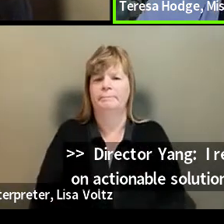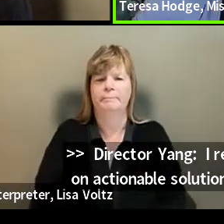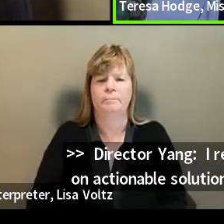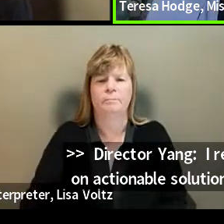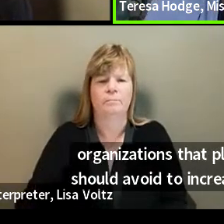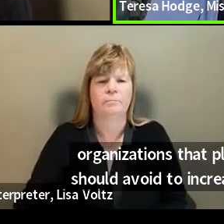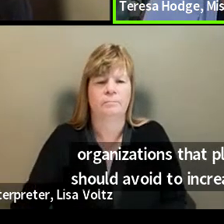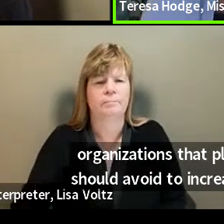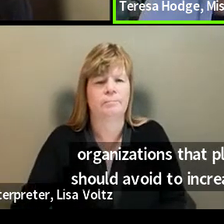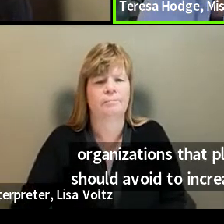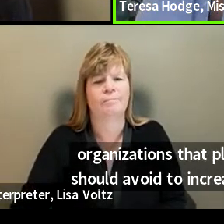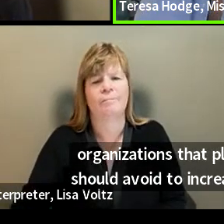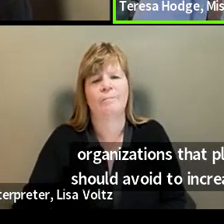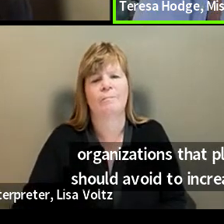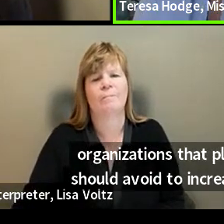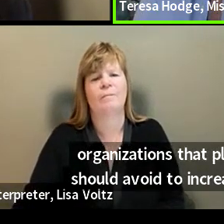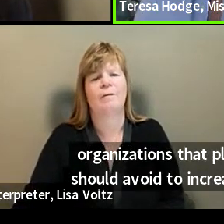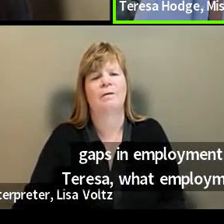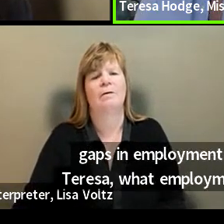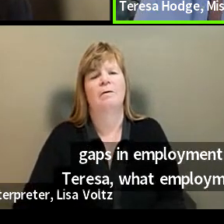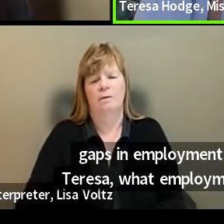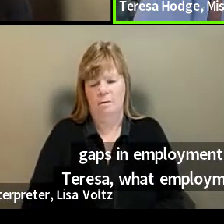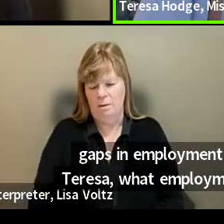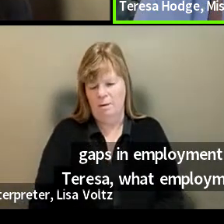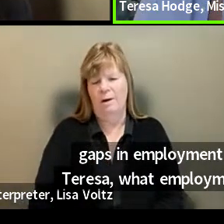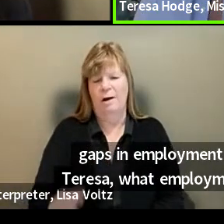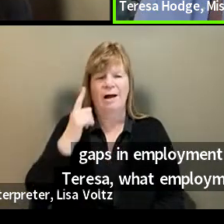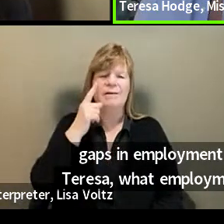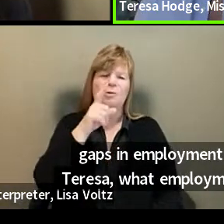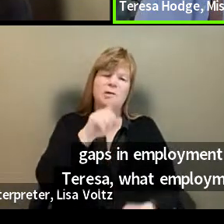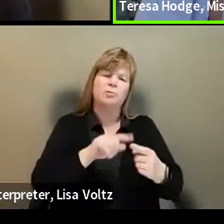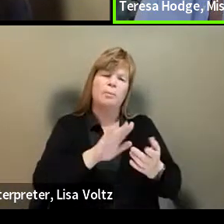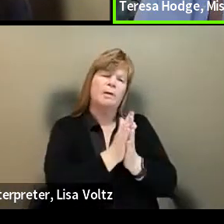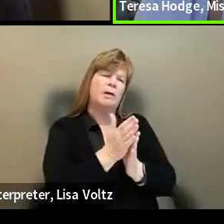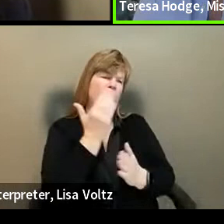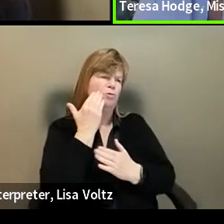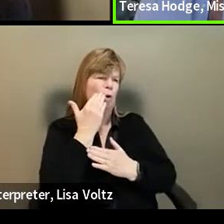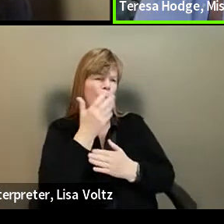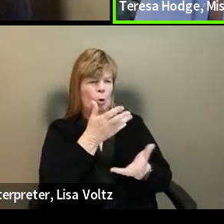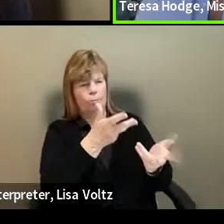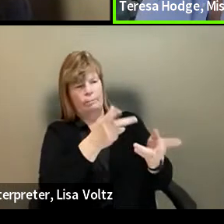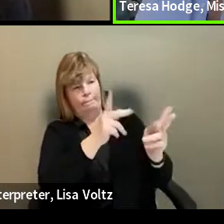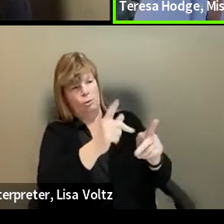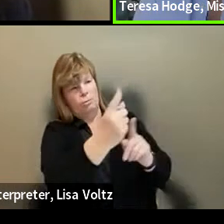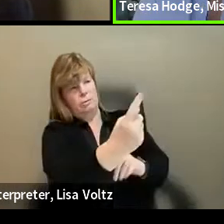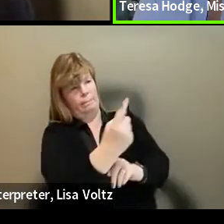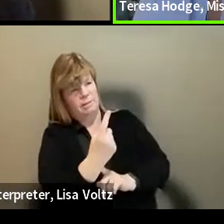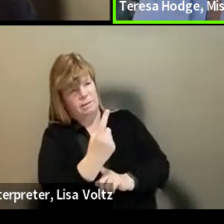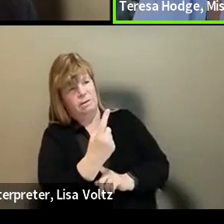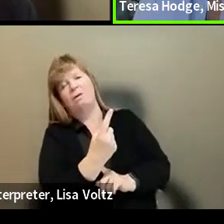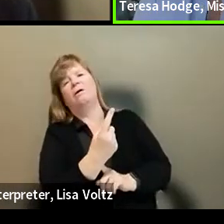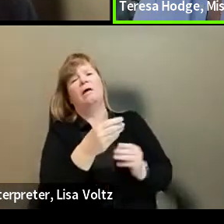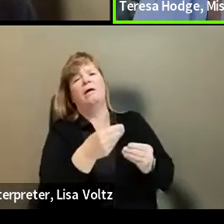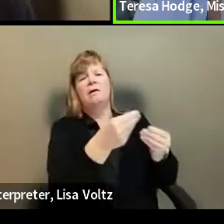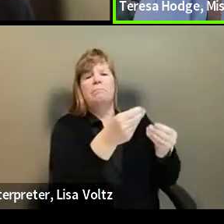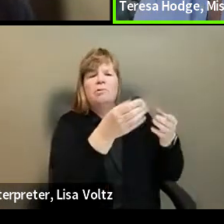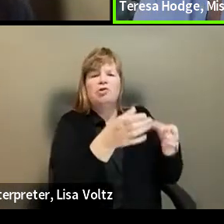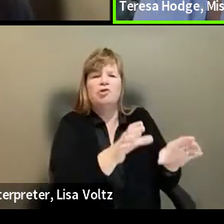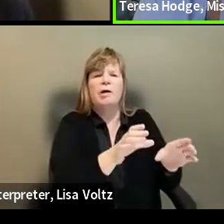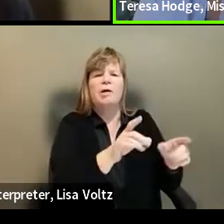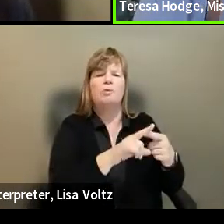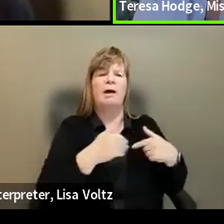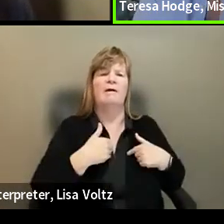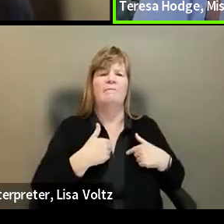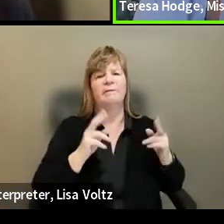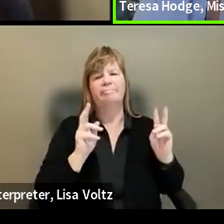I think that you should get to know the individual when they walk in, give them an opportunity to have a human,